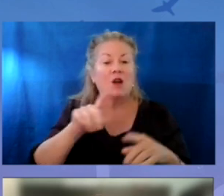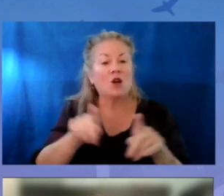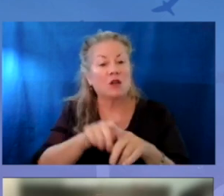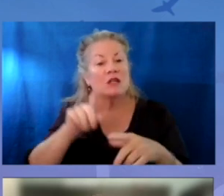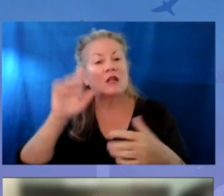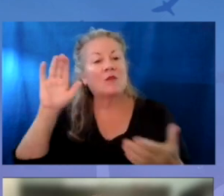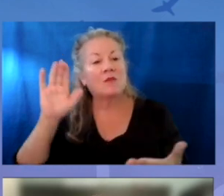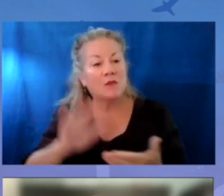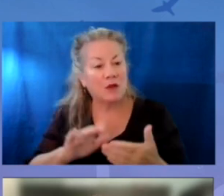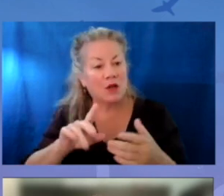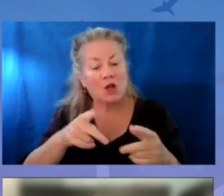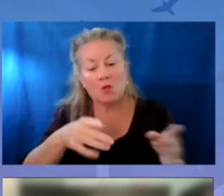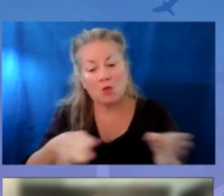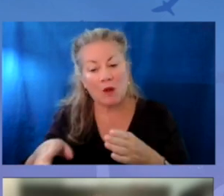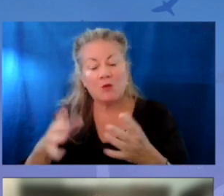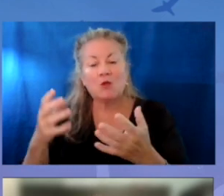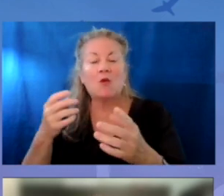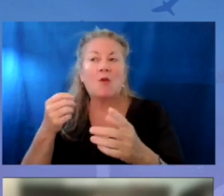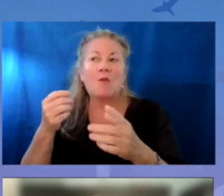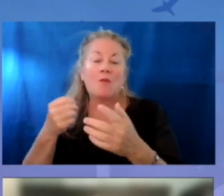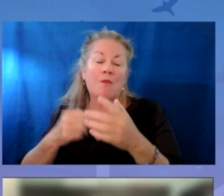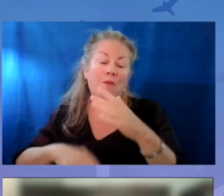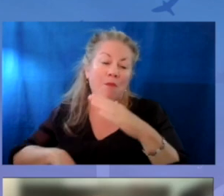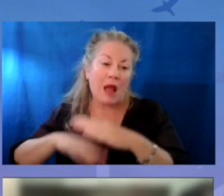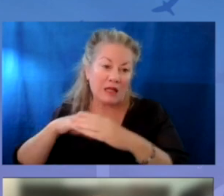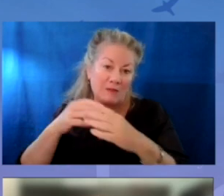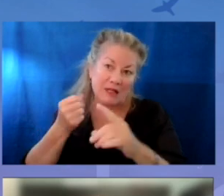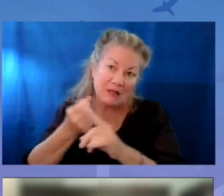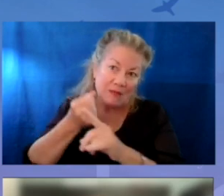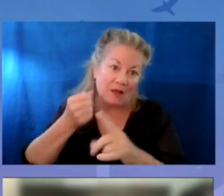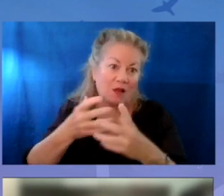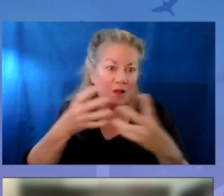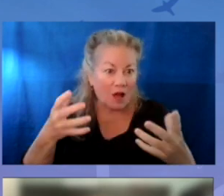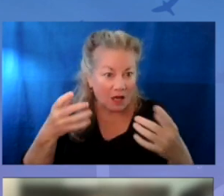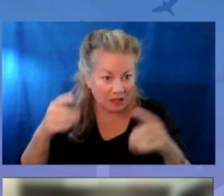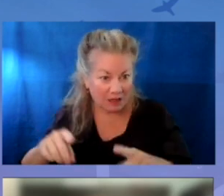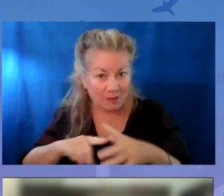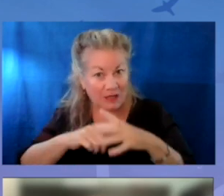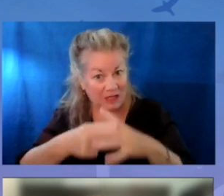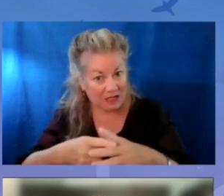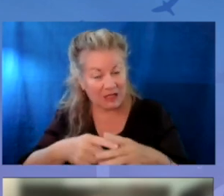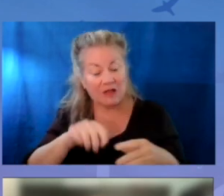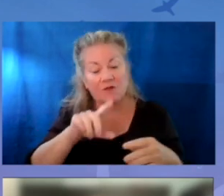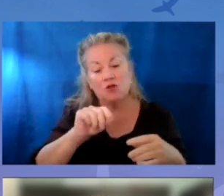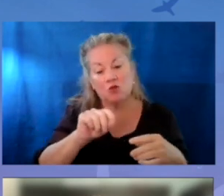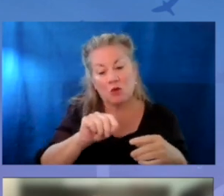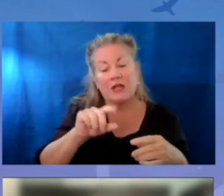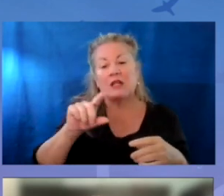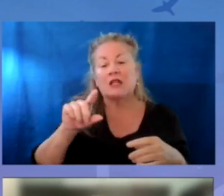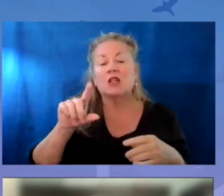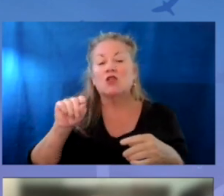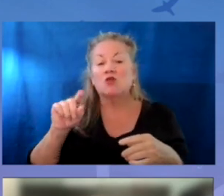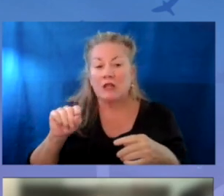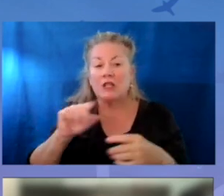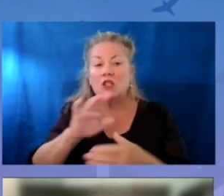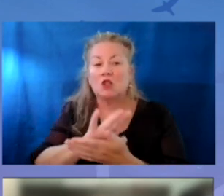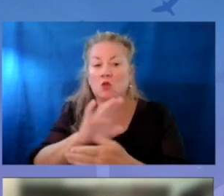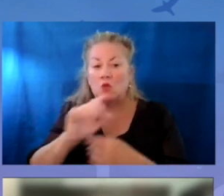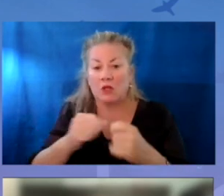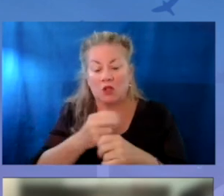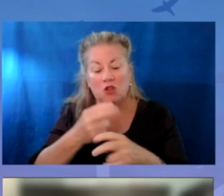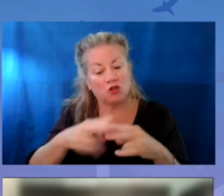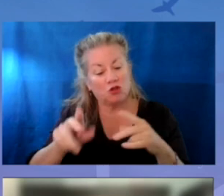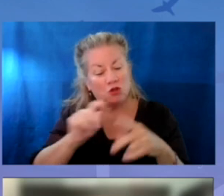also needed to minimize preparation to maximize impact. There was a lot going on in the beginning of the 2020 school year. We